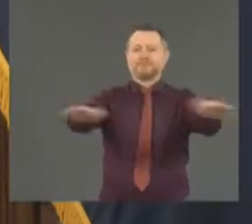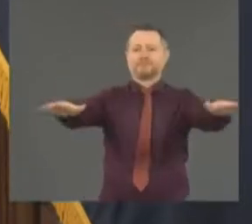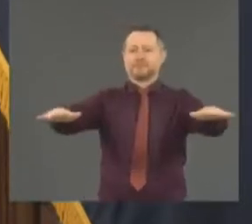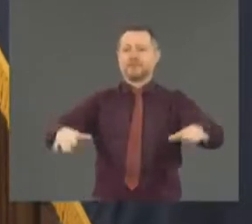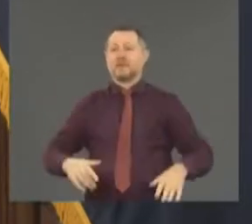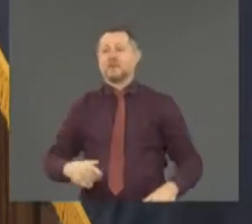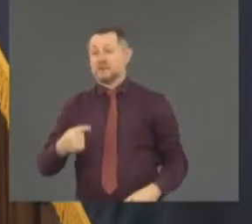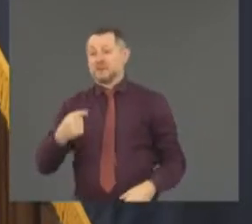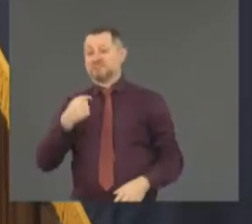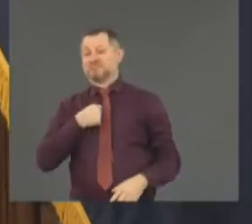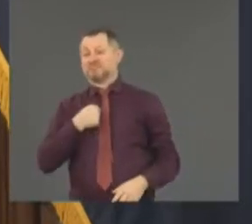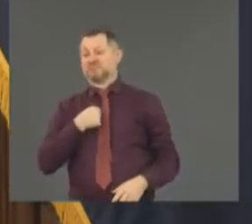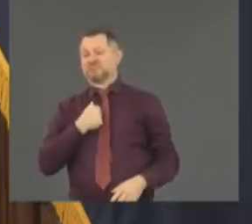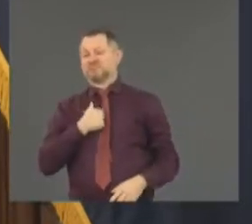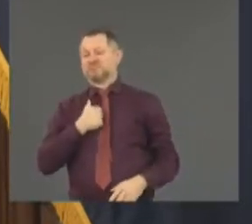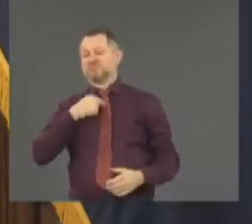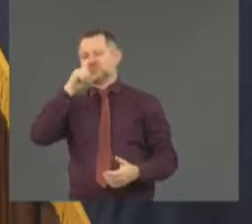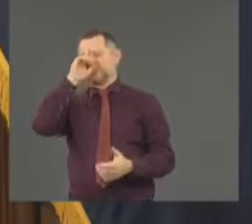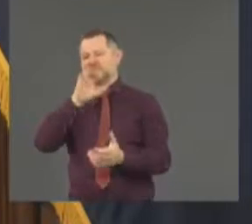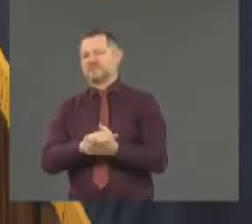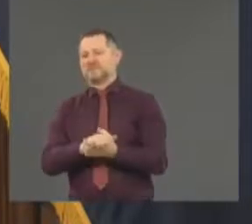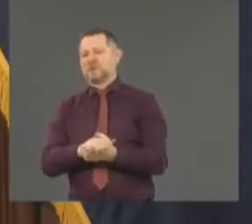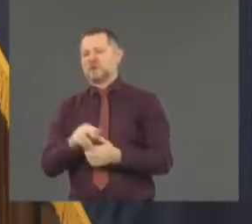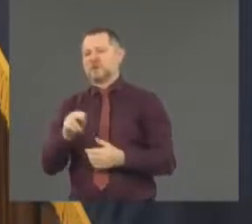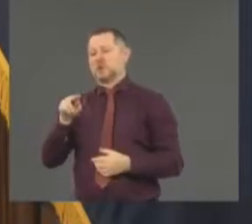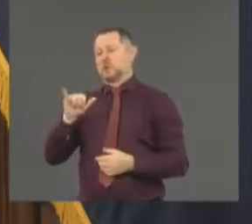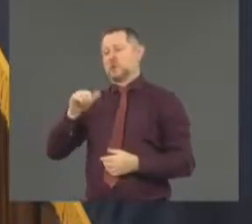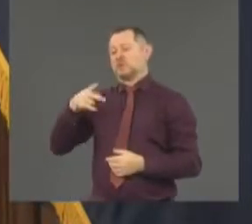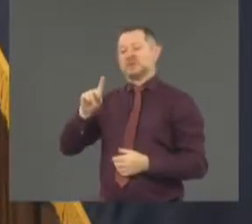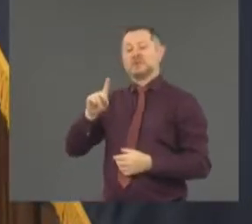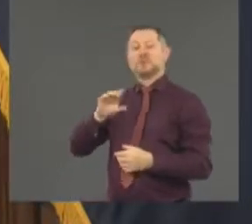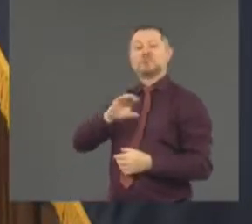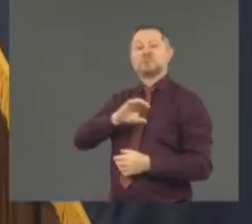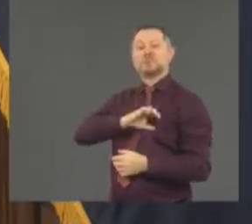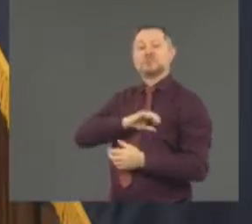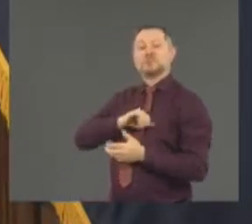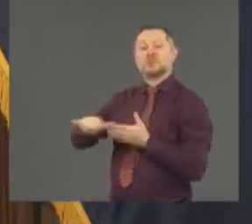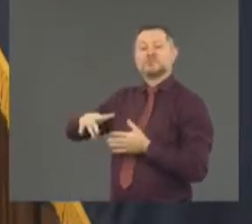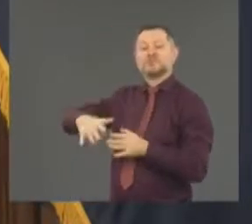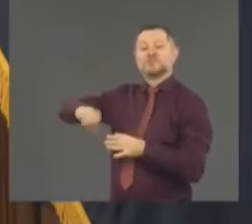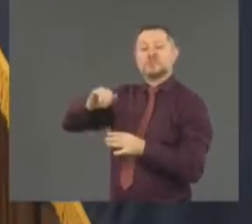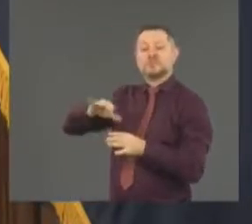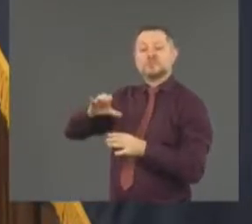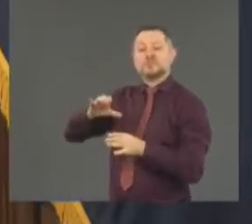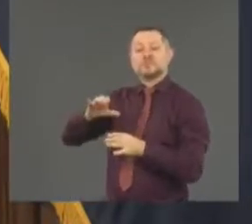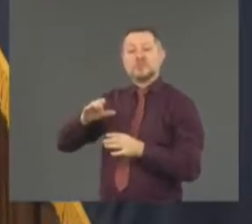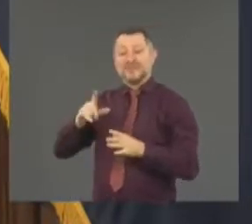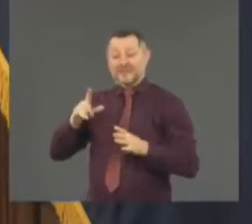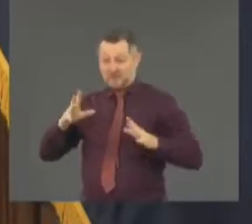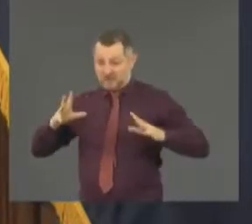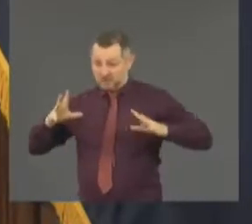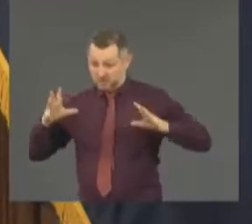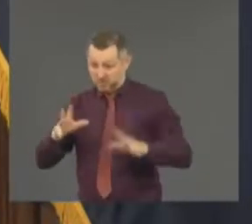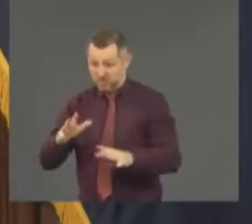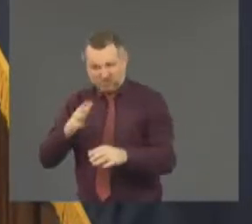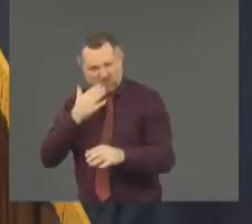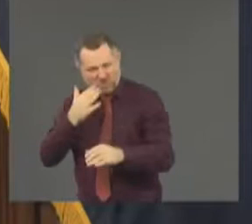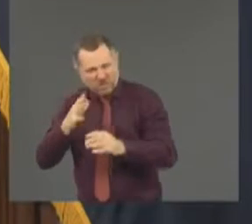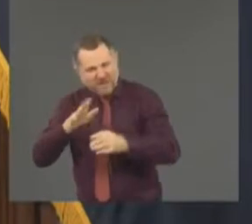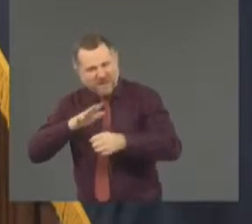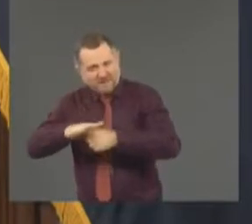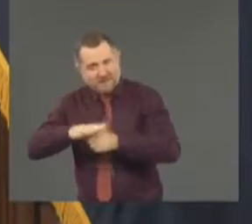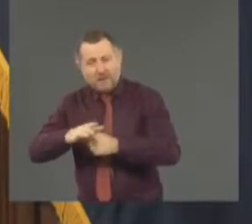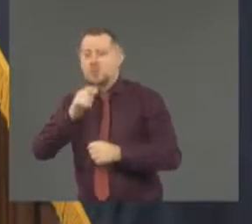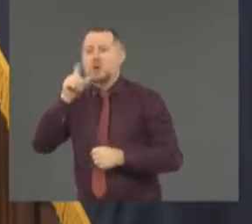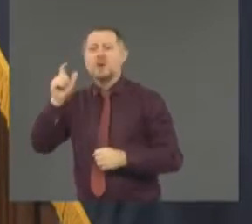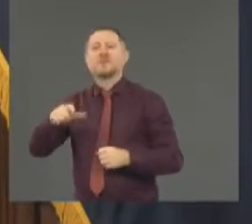NYPD well deployed wouldn't need the National Guard. Right? Because they are trained to do this.